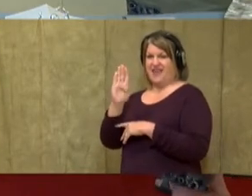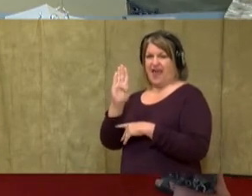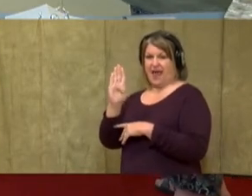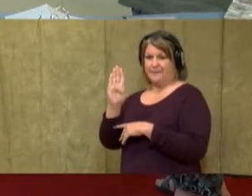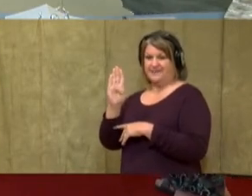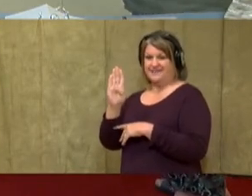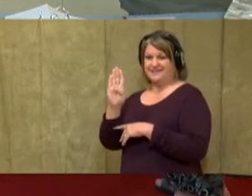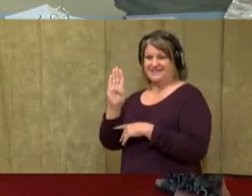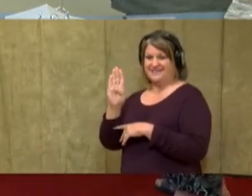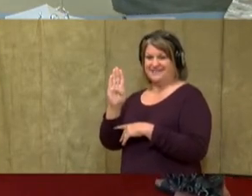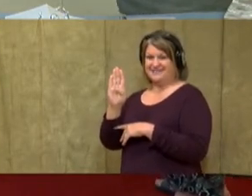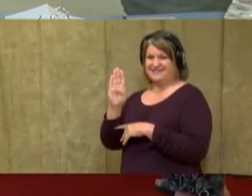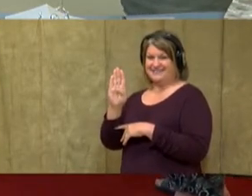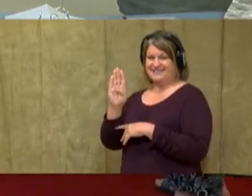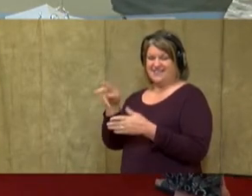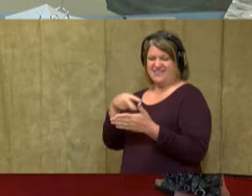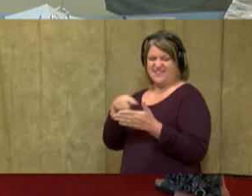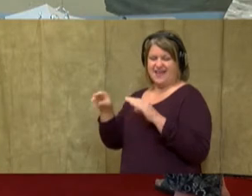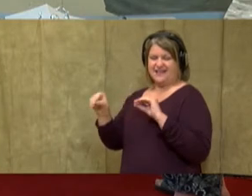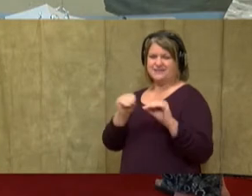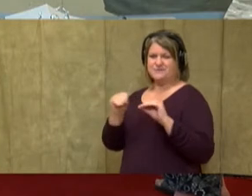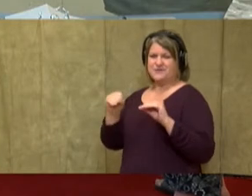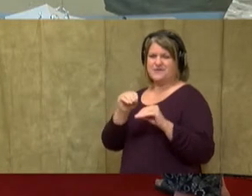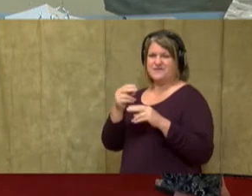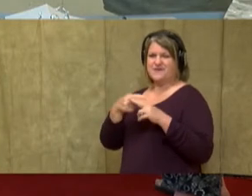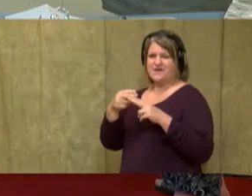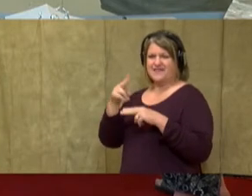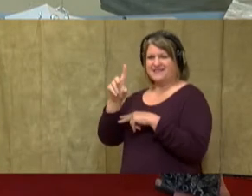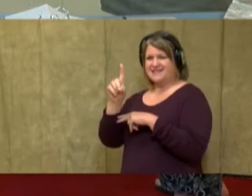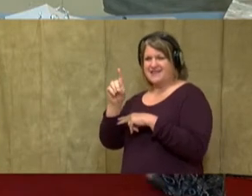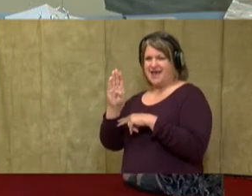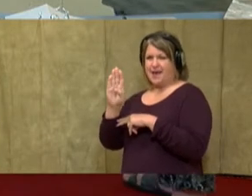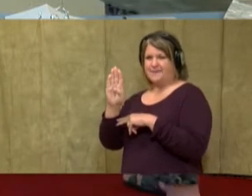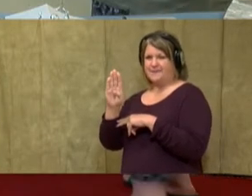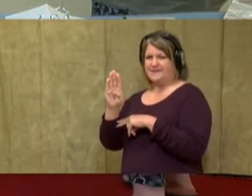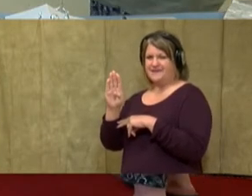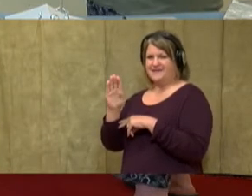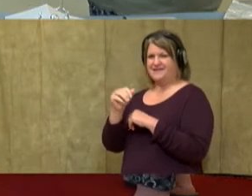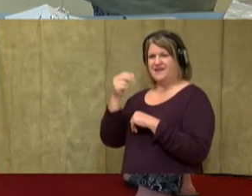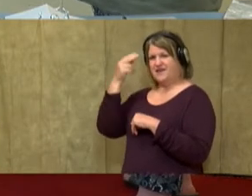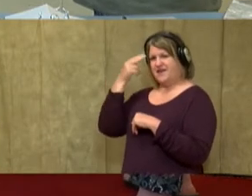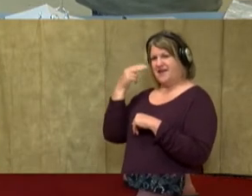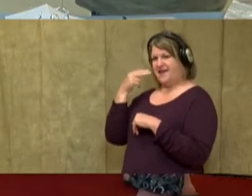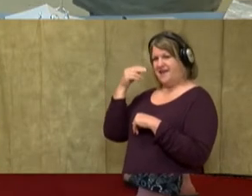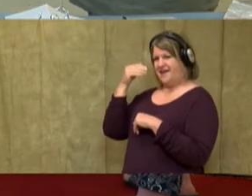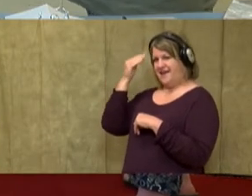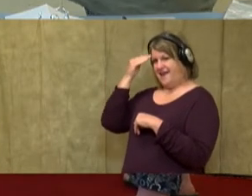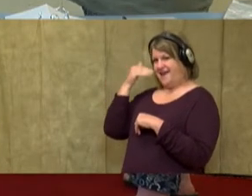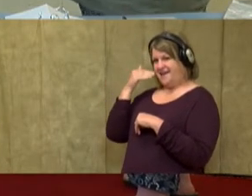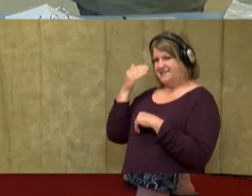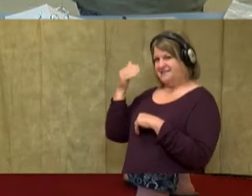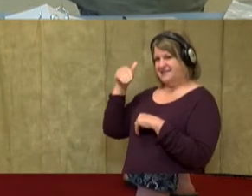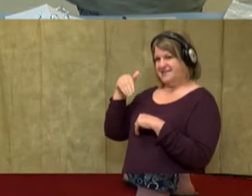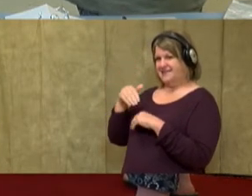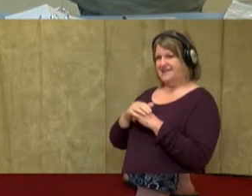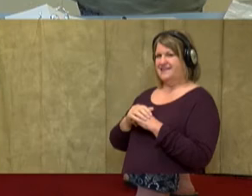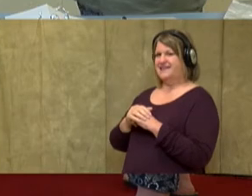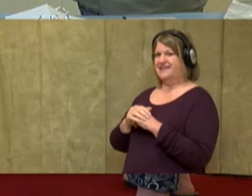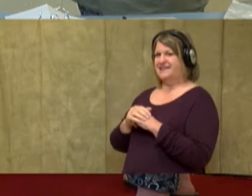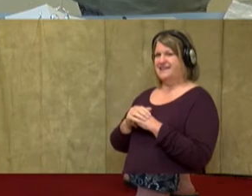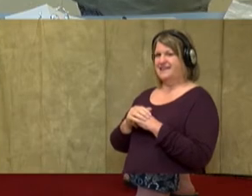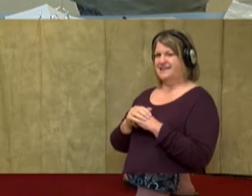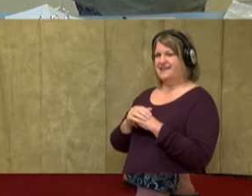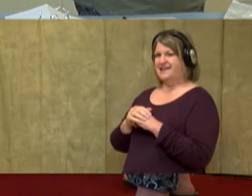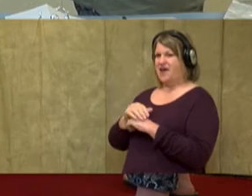Oh my goodness. All right. So her head is kind of bent down this time. And then she has her arms